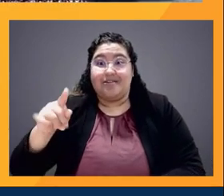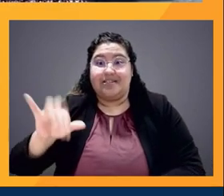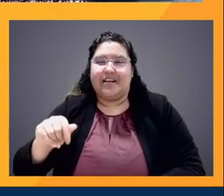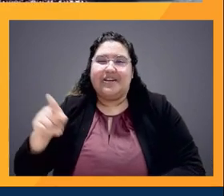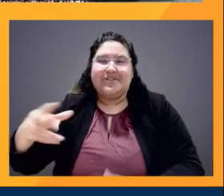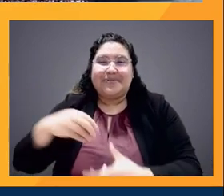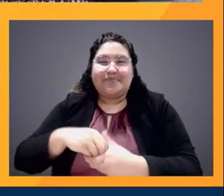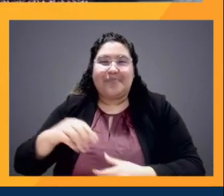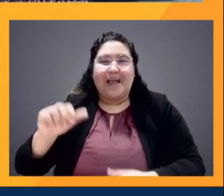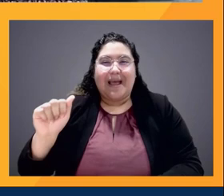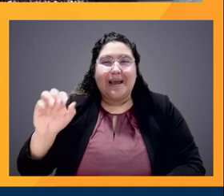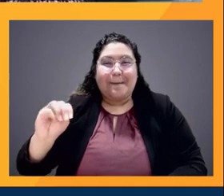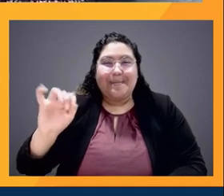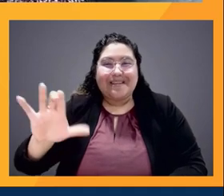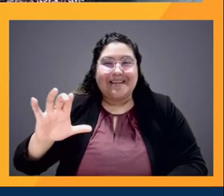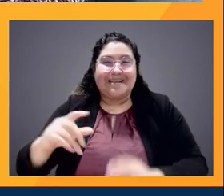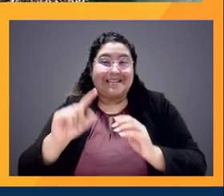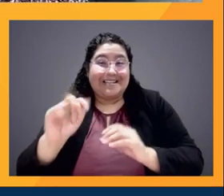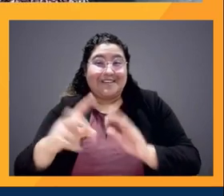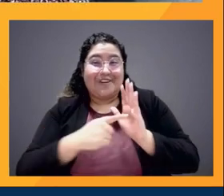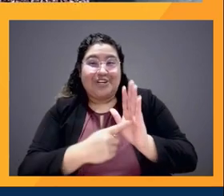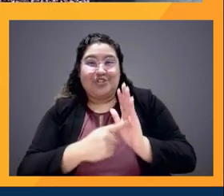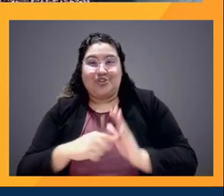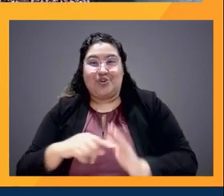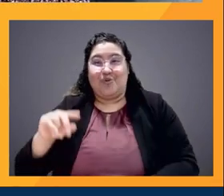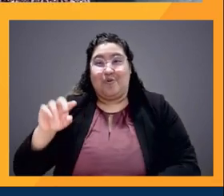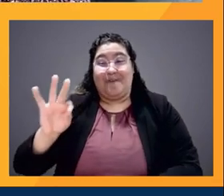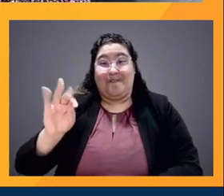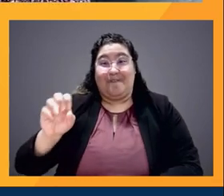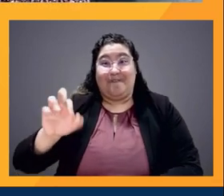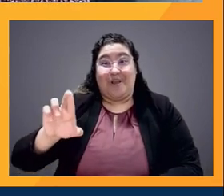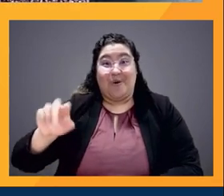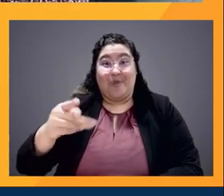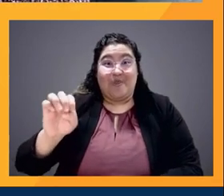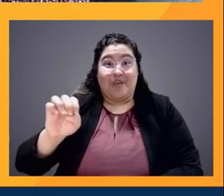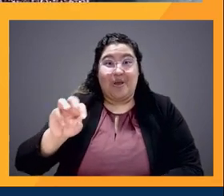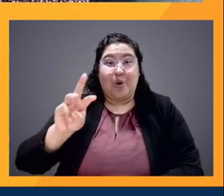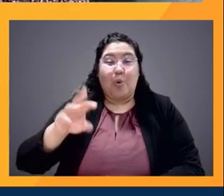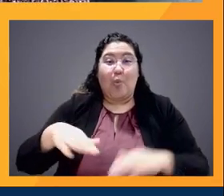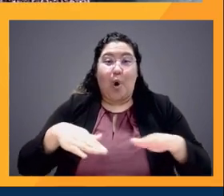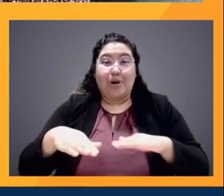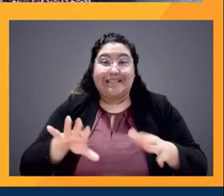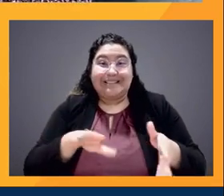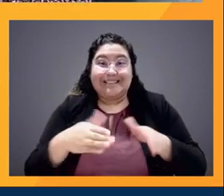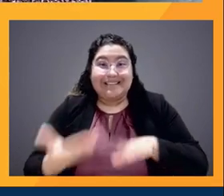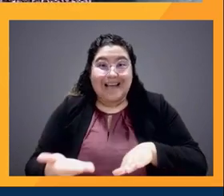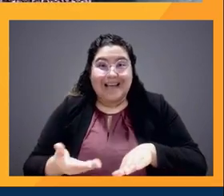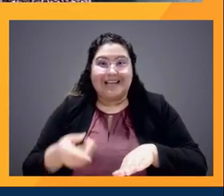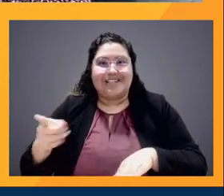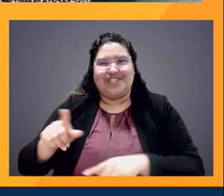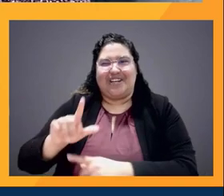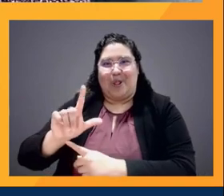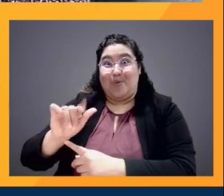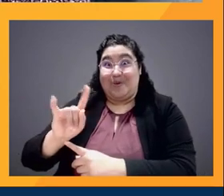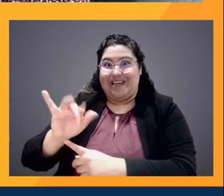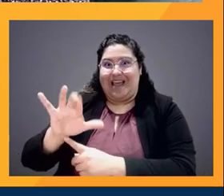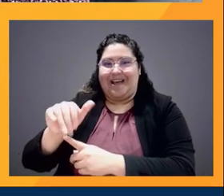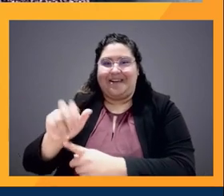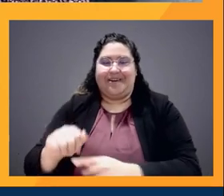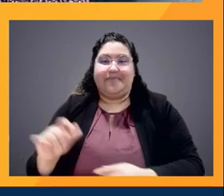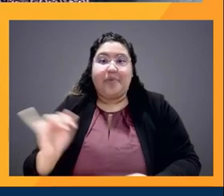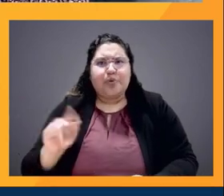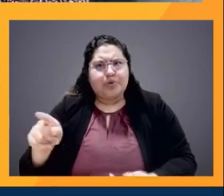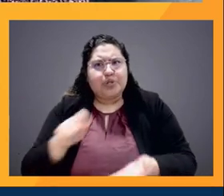AMC's hit show, Fear the Walking Dead. She is also a writer, producer, and host of the Danai